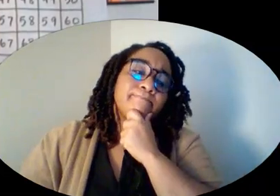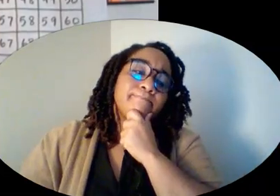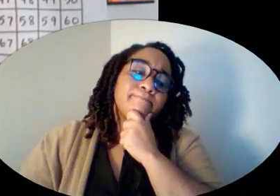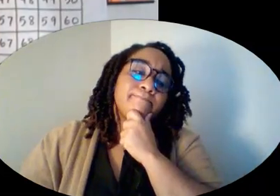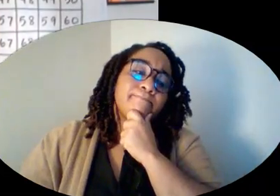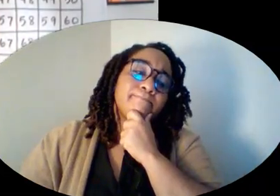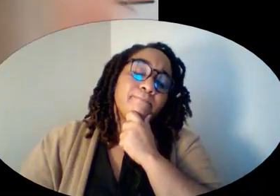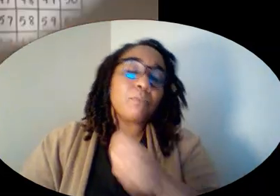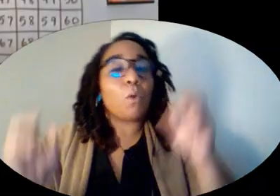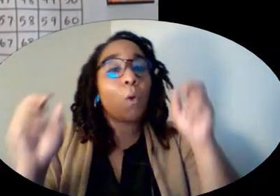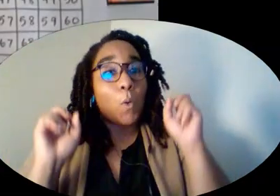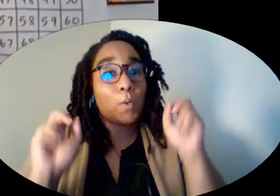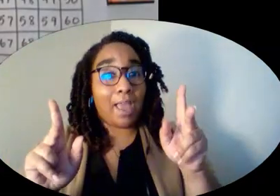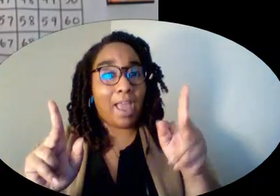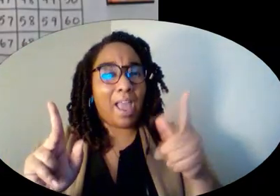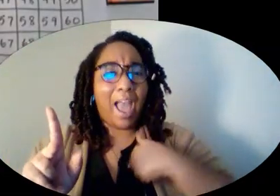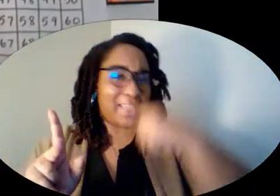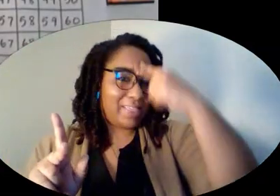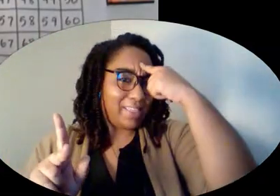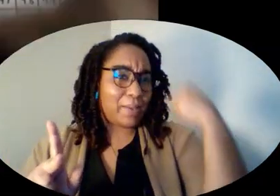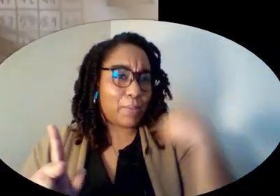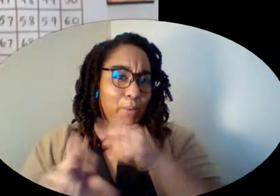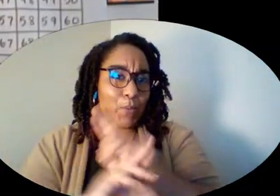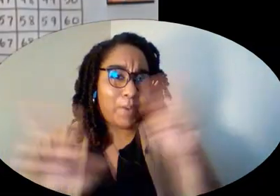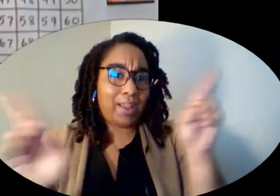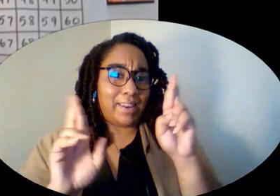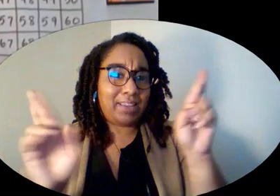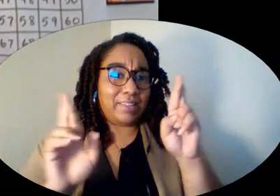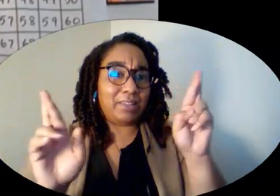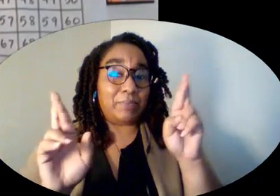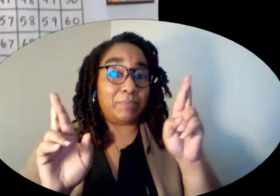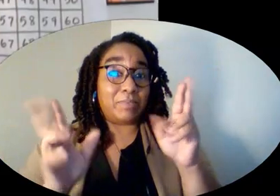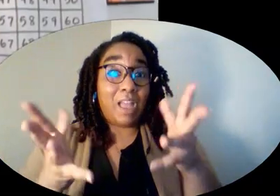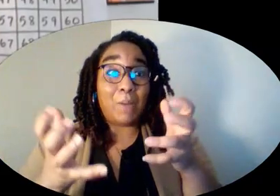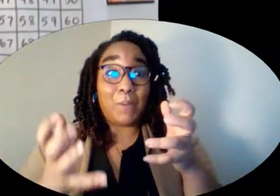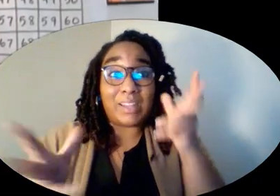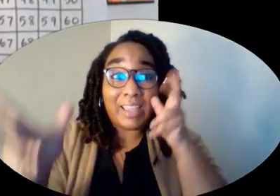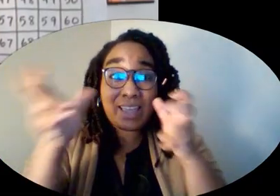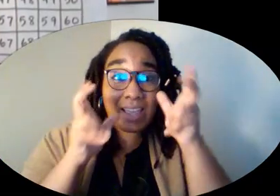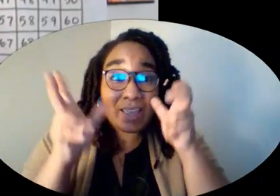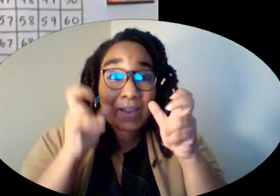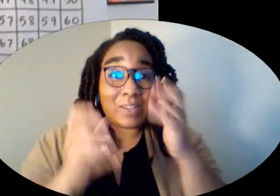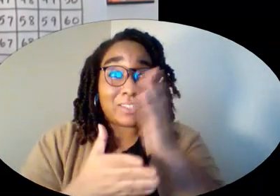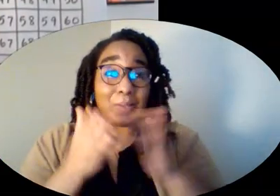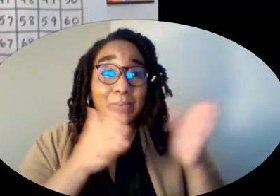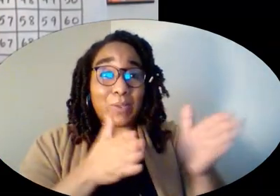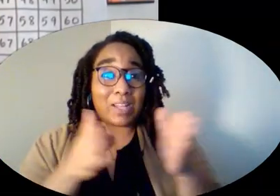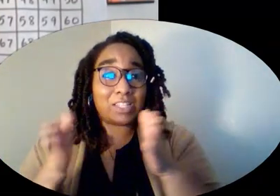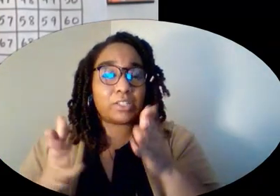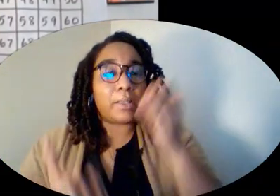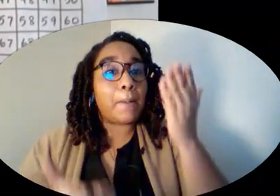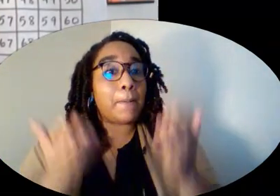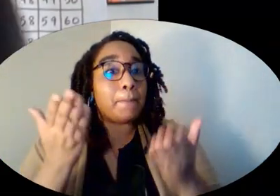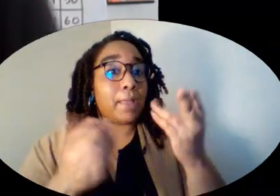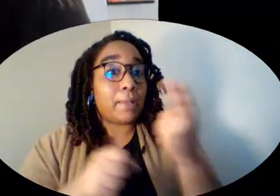All right. I think we're ready. I want to hear some strategies. Okay, so maybe you